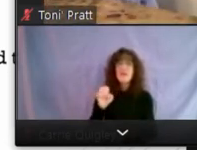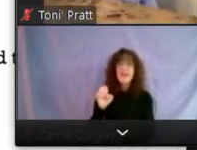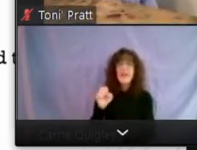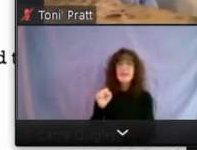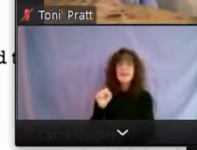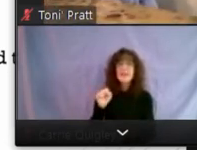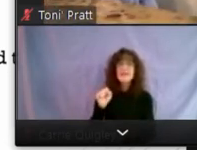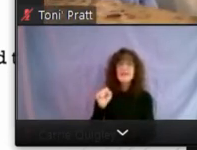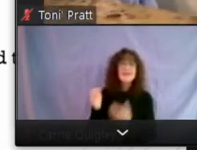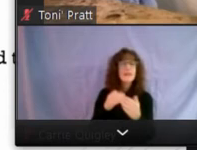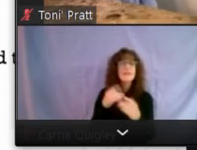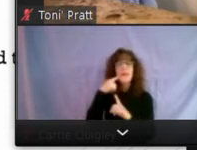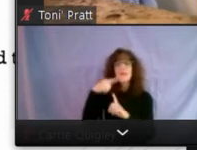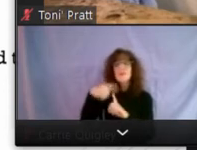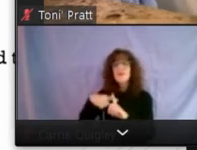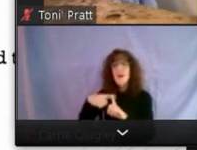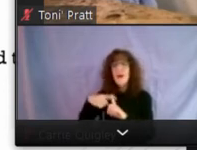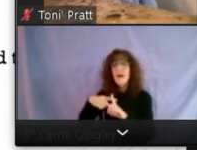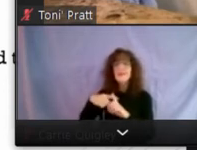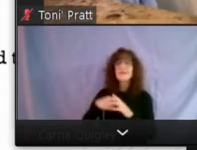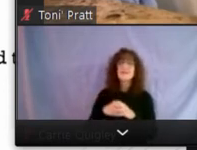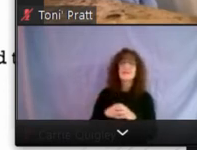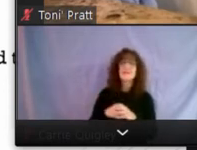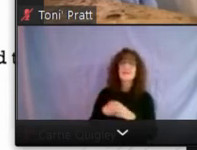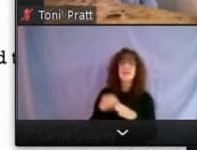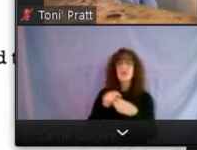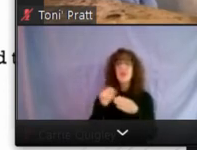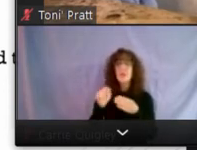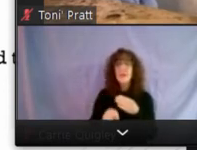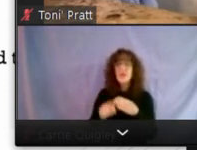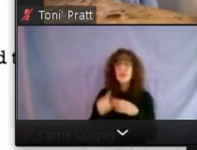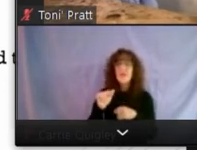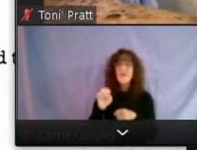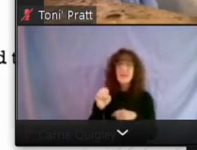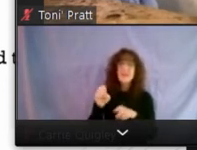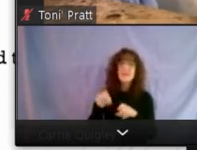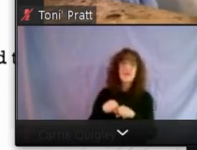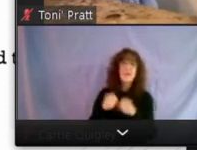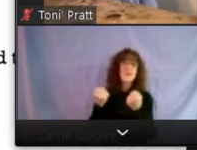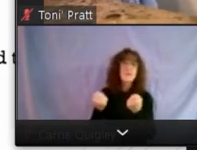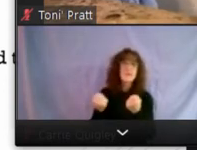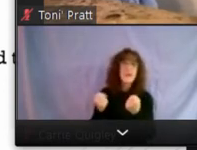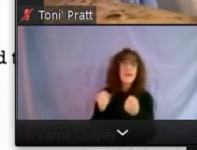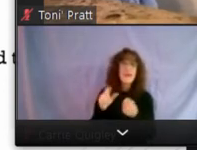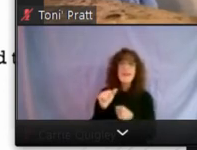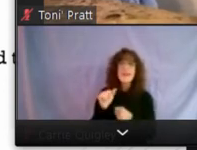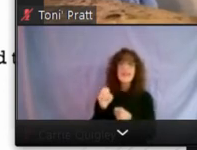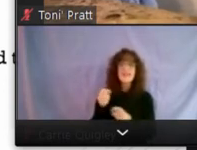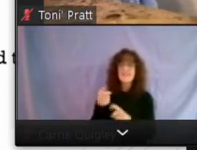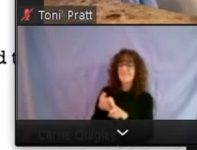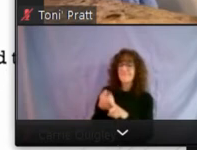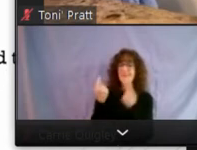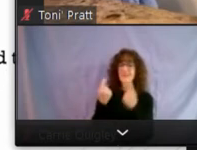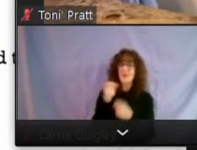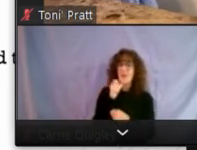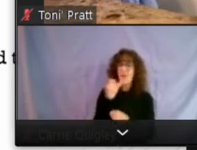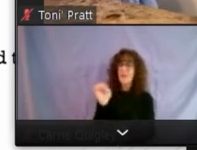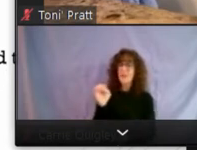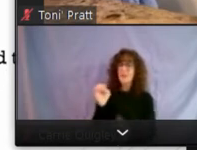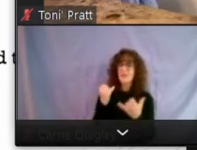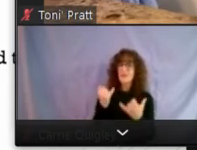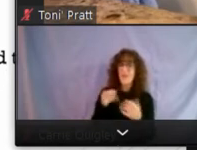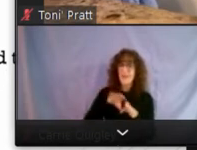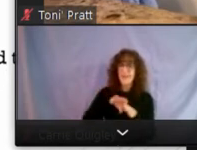whether it's for rent, termination of the lease or breach of lease, those are all non-emergency cases right now.